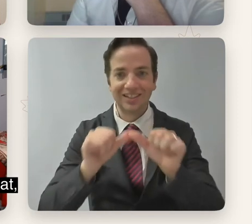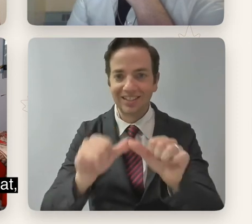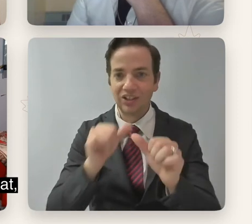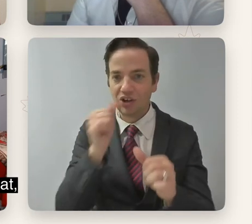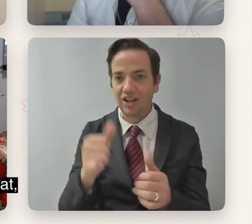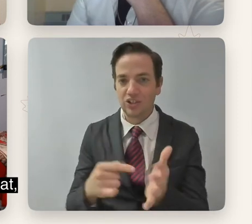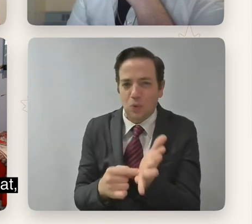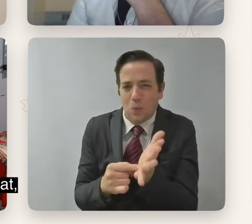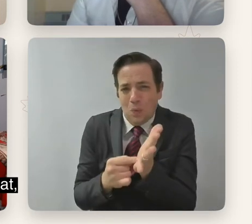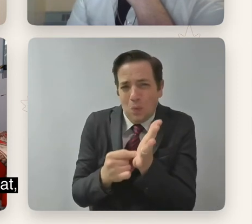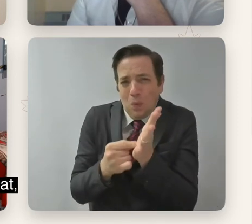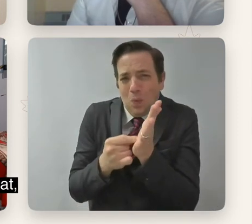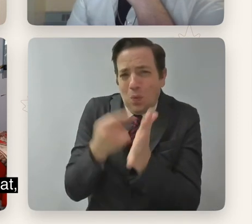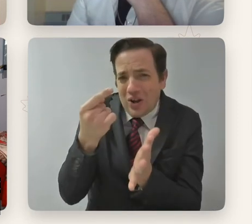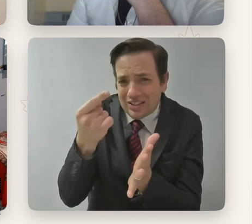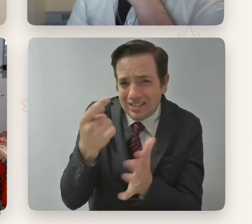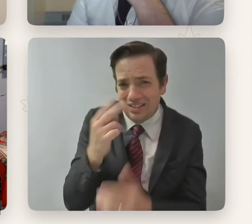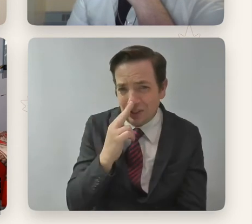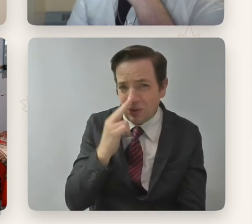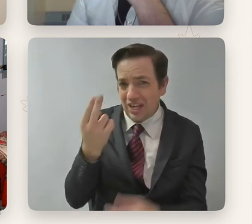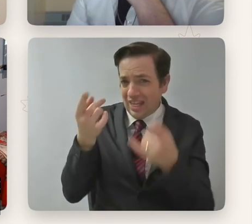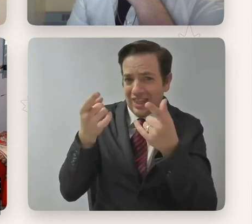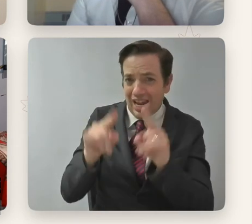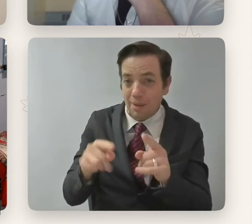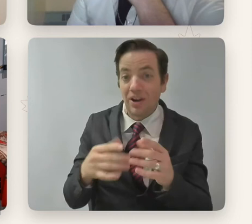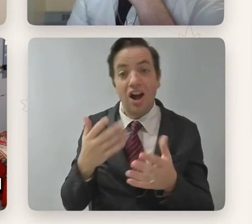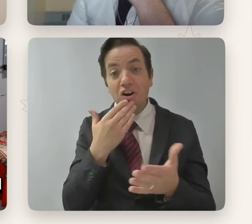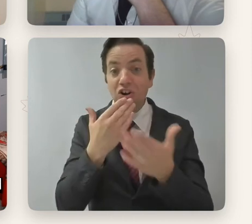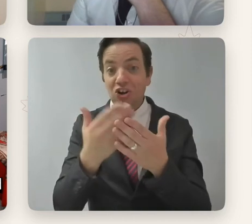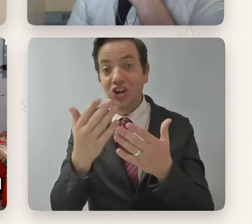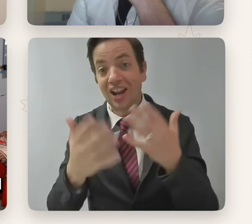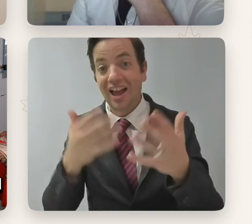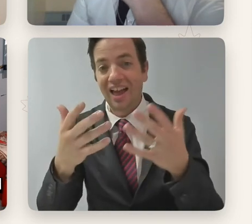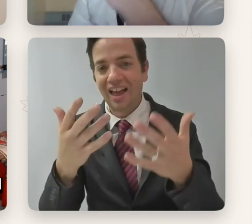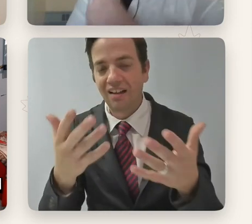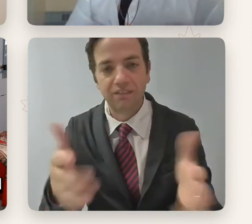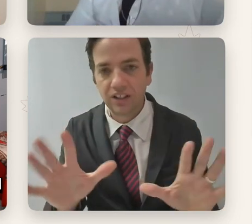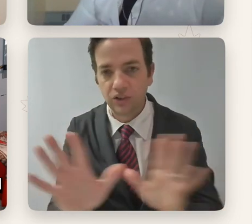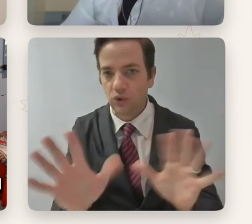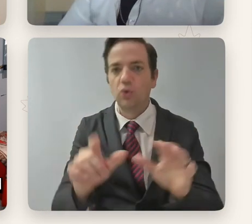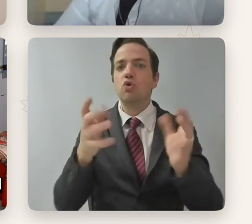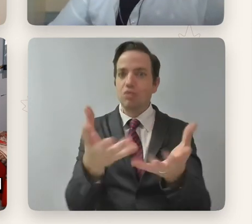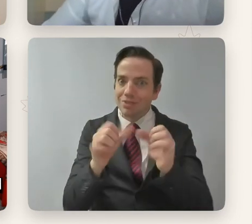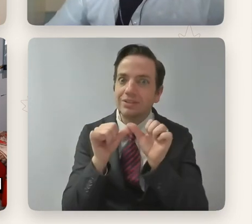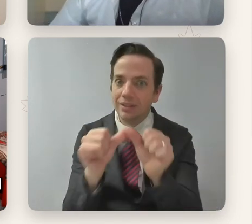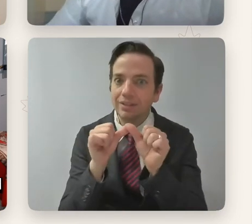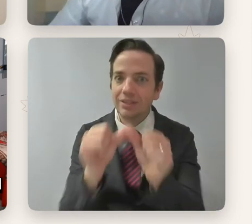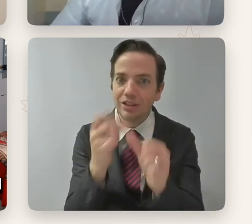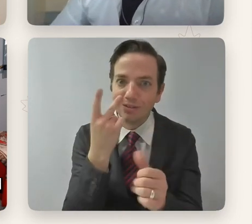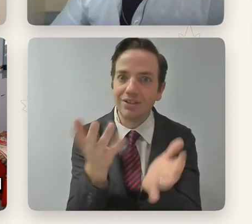that happened and it was great and it was kismet. How do we make sure that we have these sustainable opportunities going forward for disabled performers?